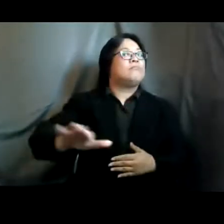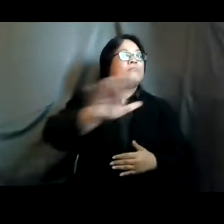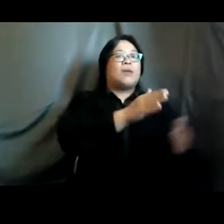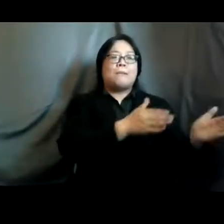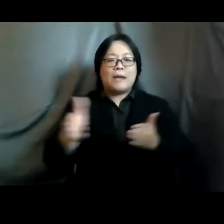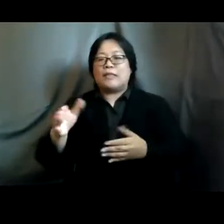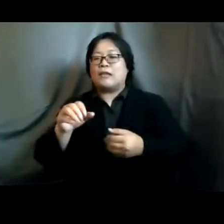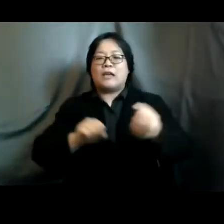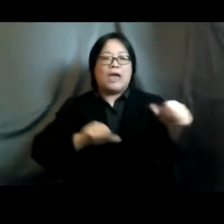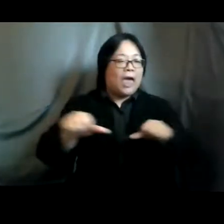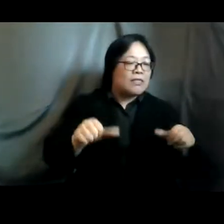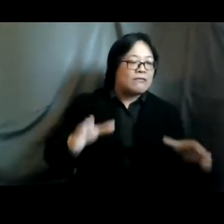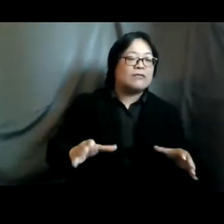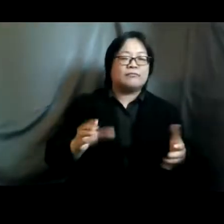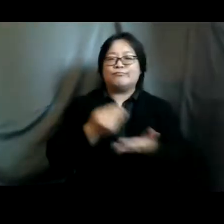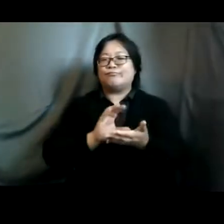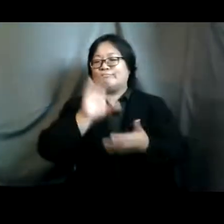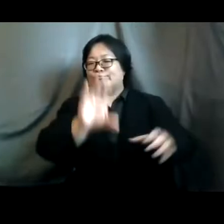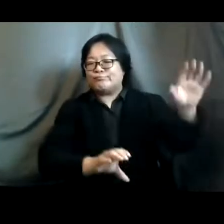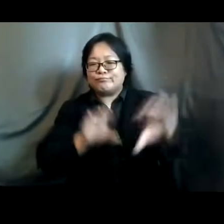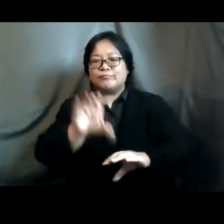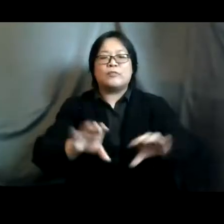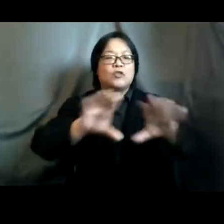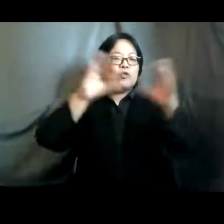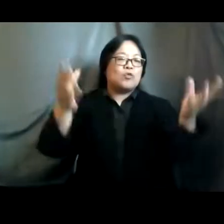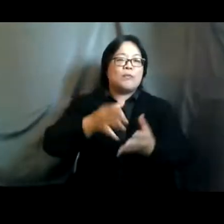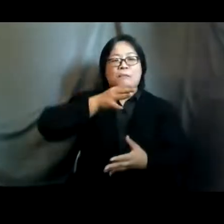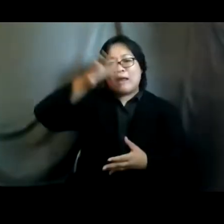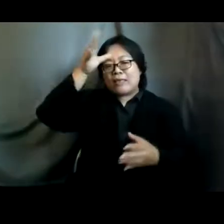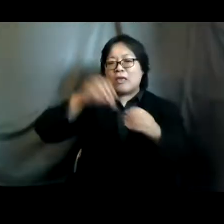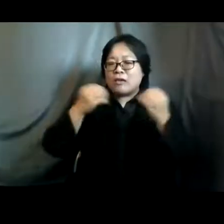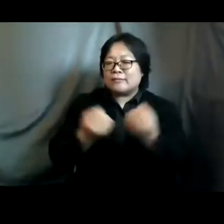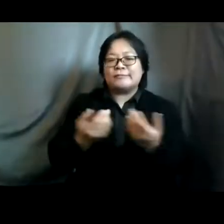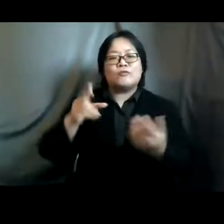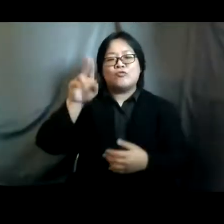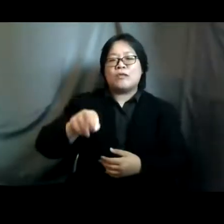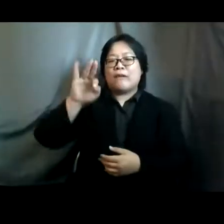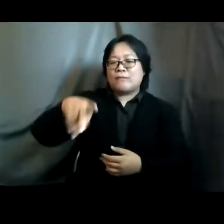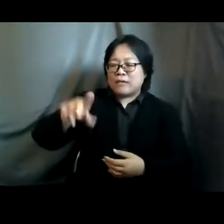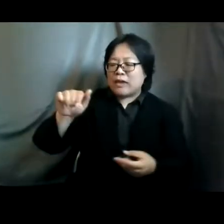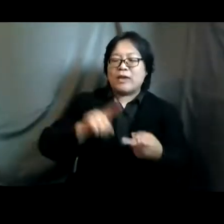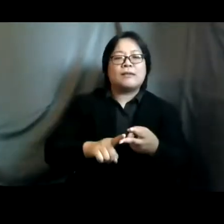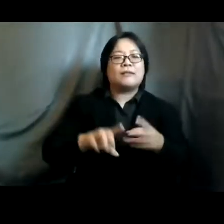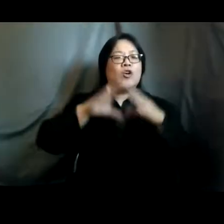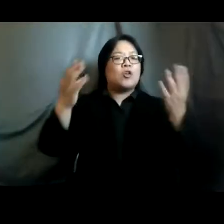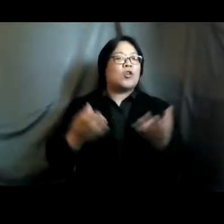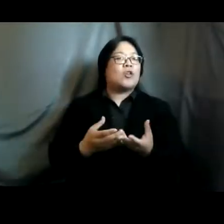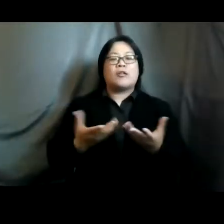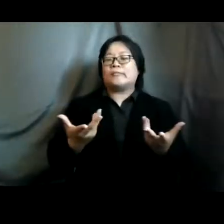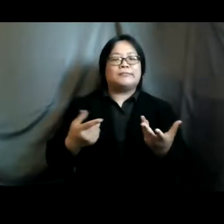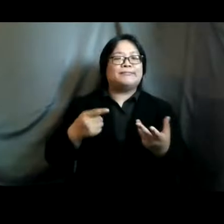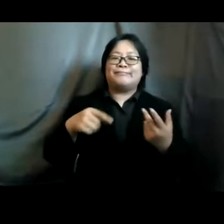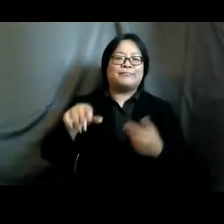investors global parental organizations like unfpa global health organizations such as un